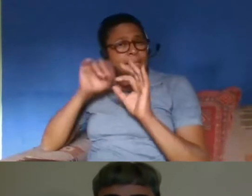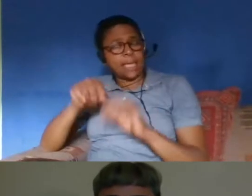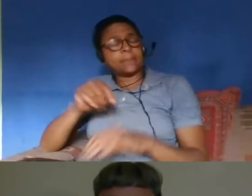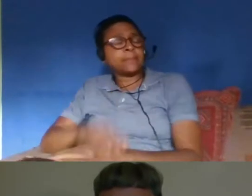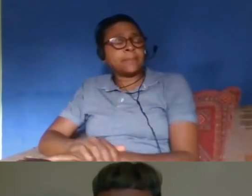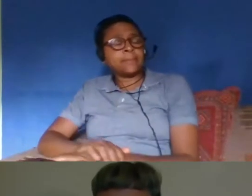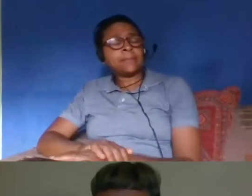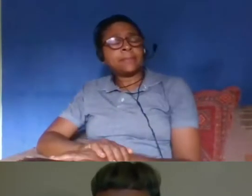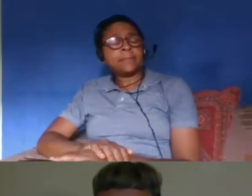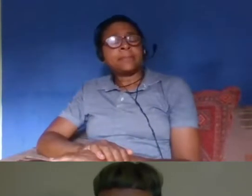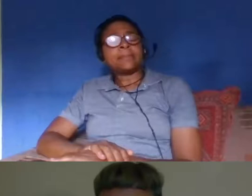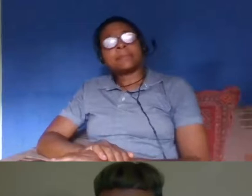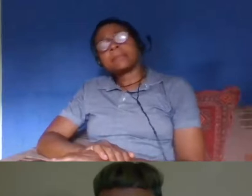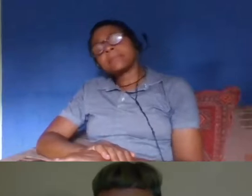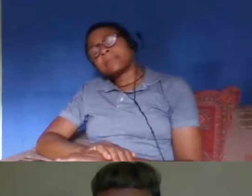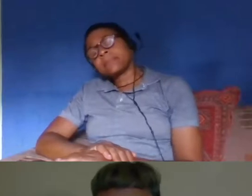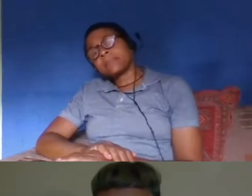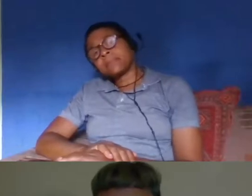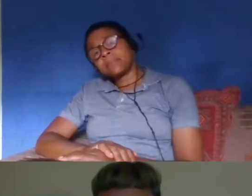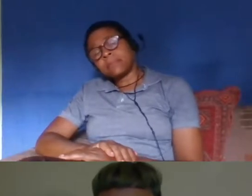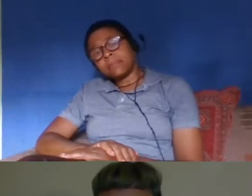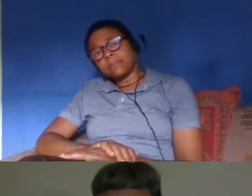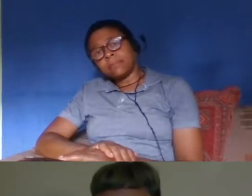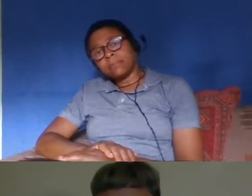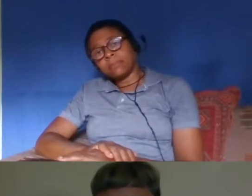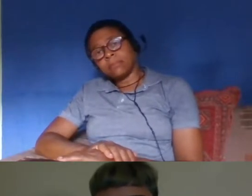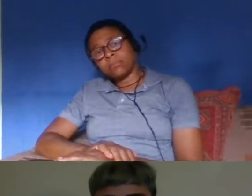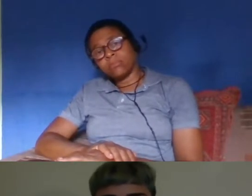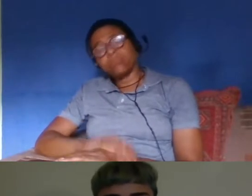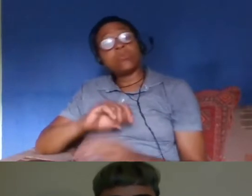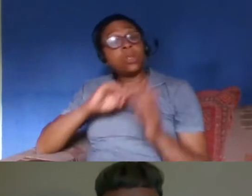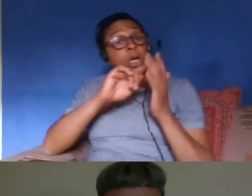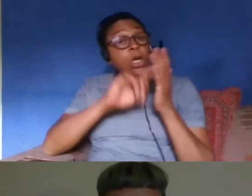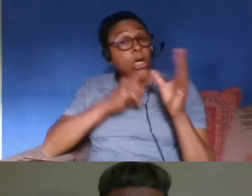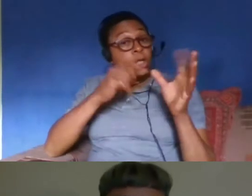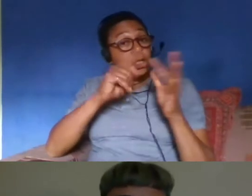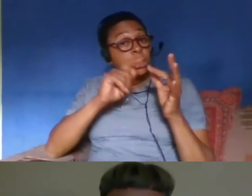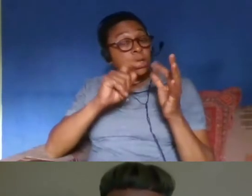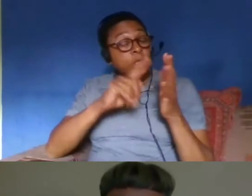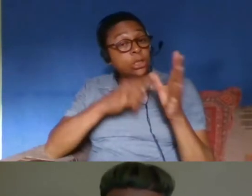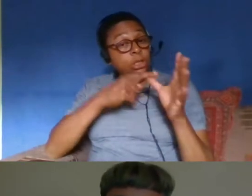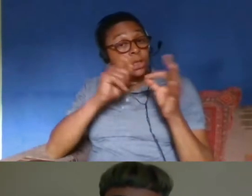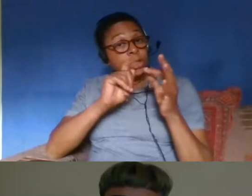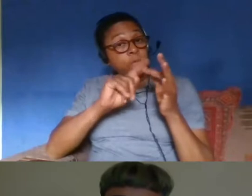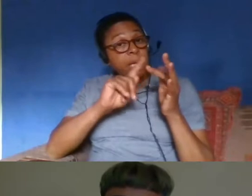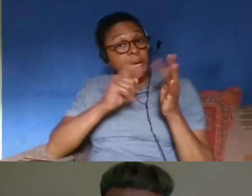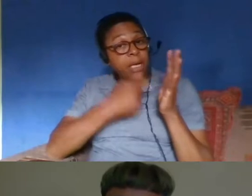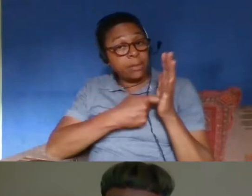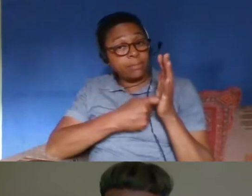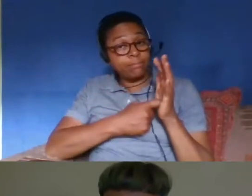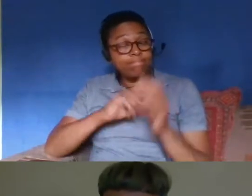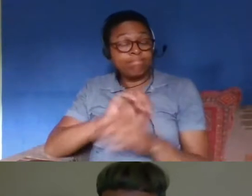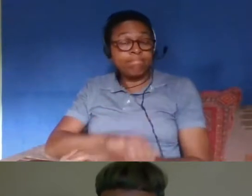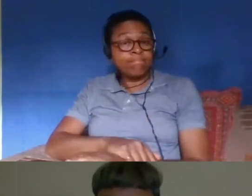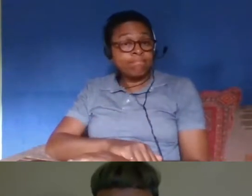and so should we go to jabir first i think that the evidence is mounting